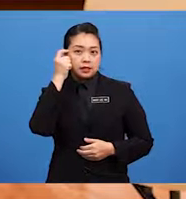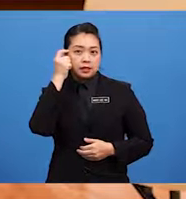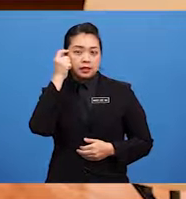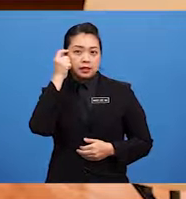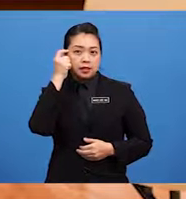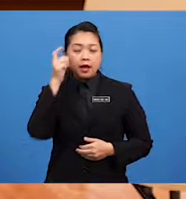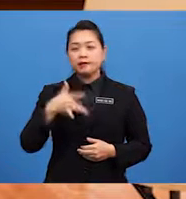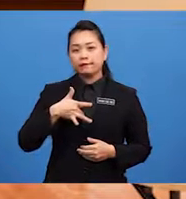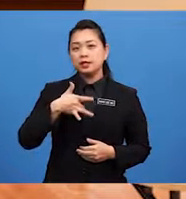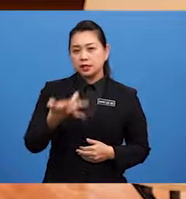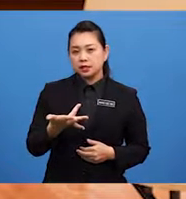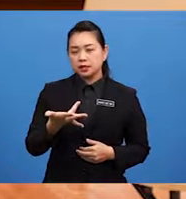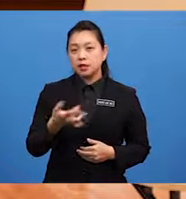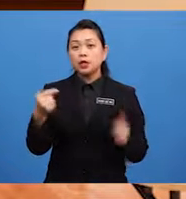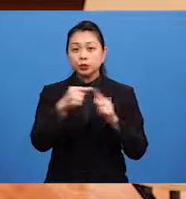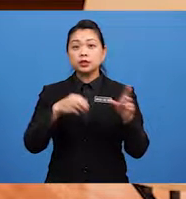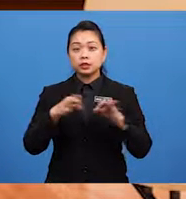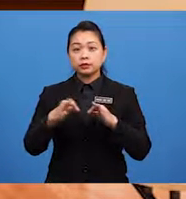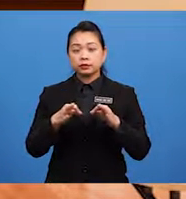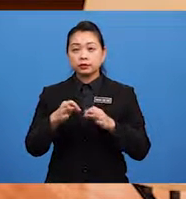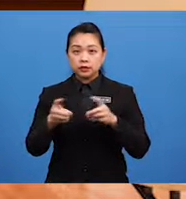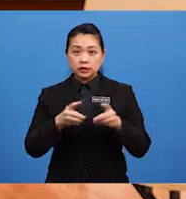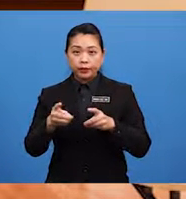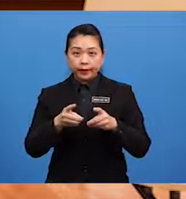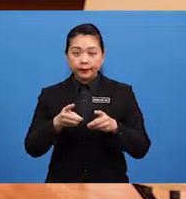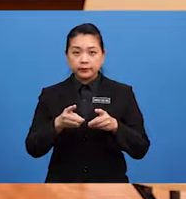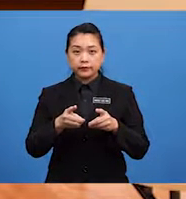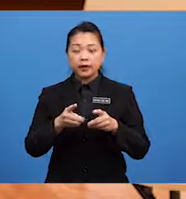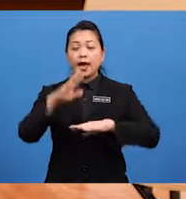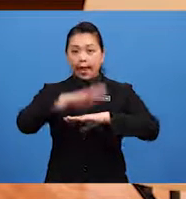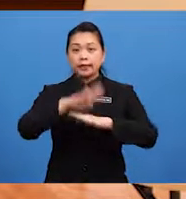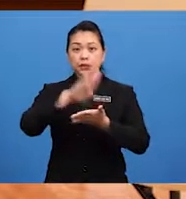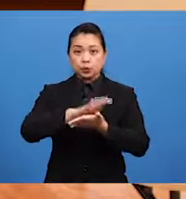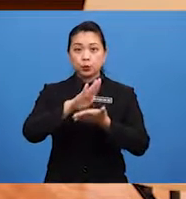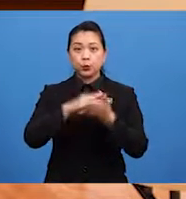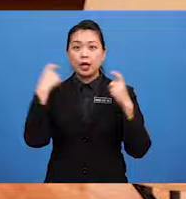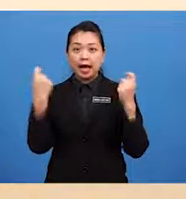feelings that you can find at a school carnival